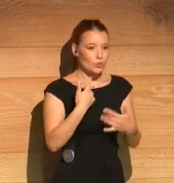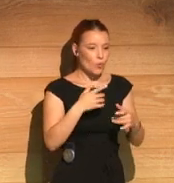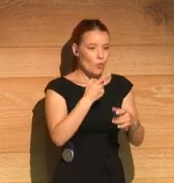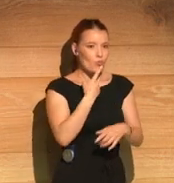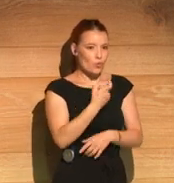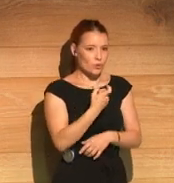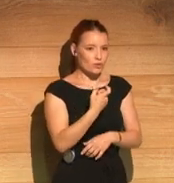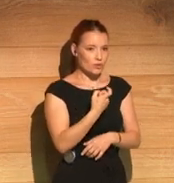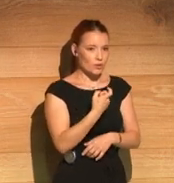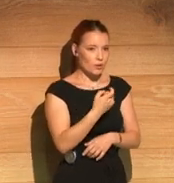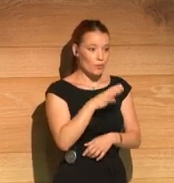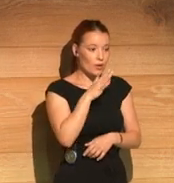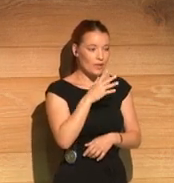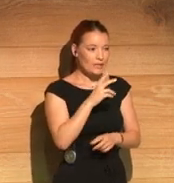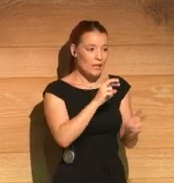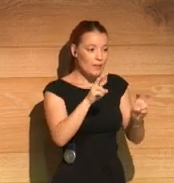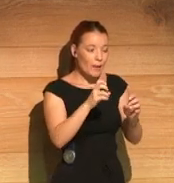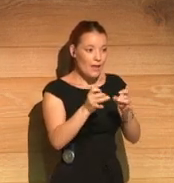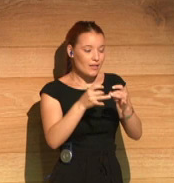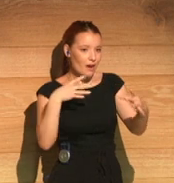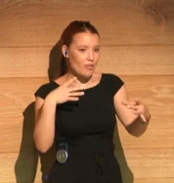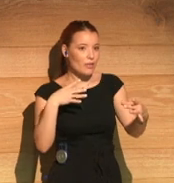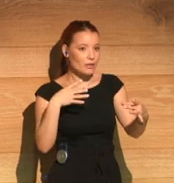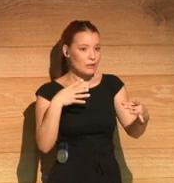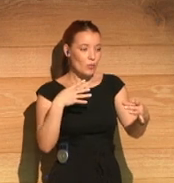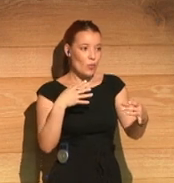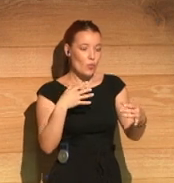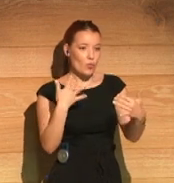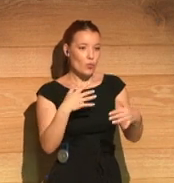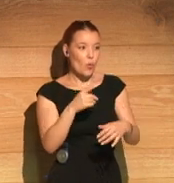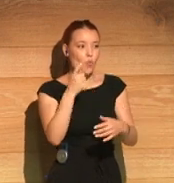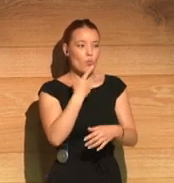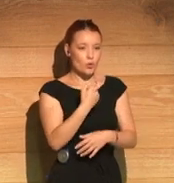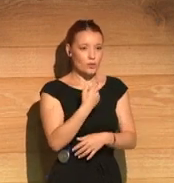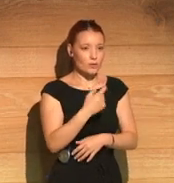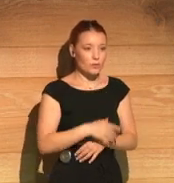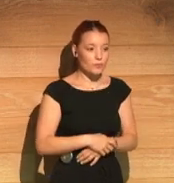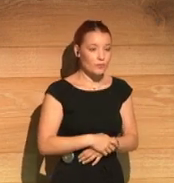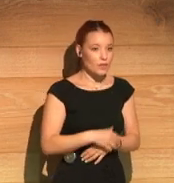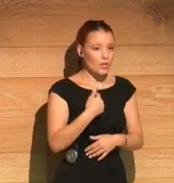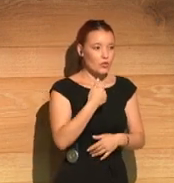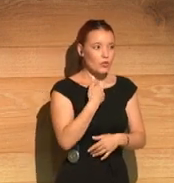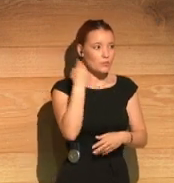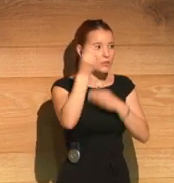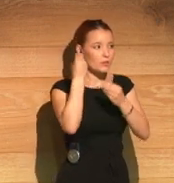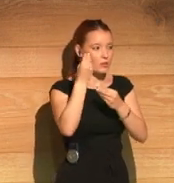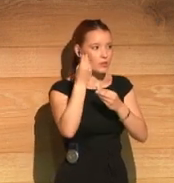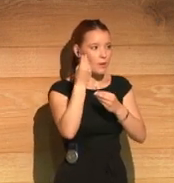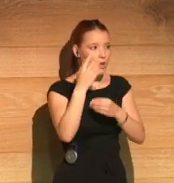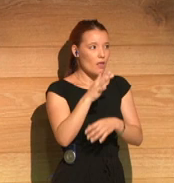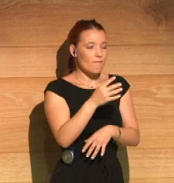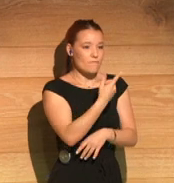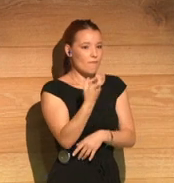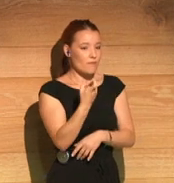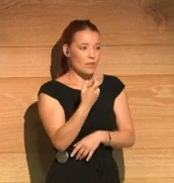the time I finished that book, I felt I still had so much that I wanted to write about and so many stories I wanted to tell. And this was around the